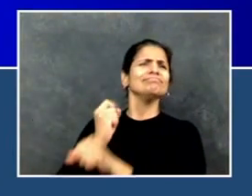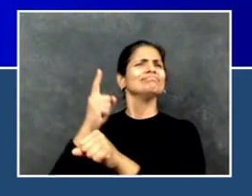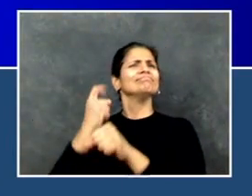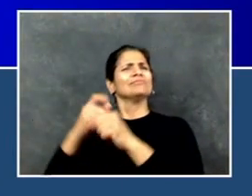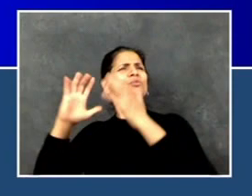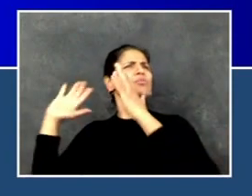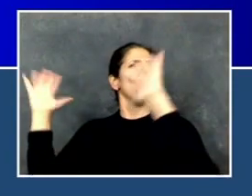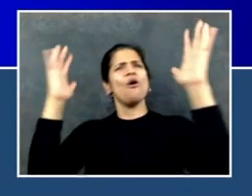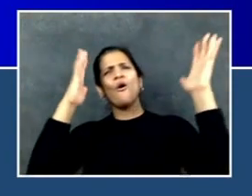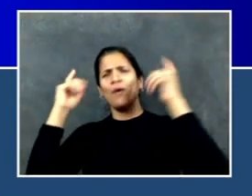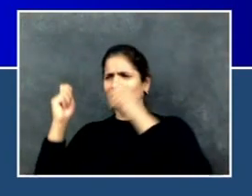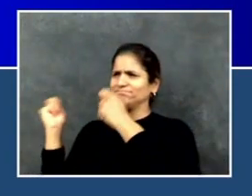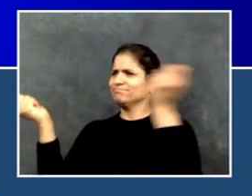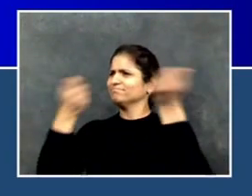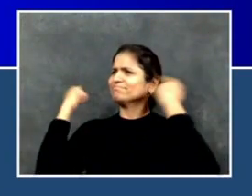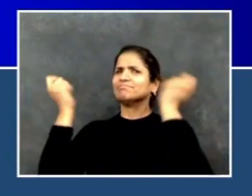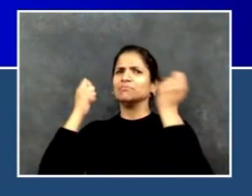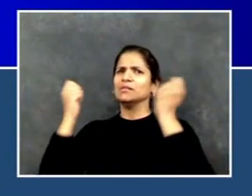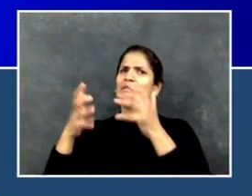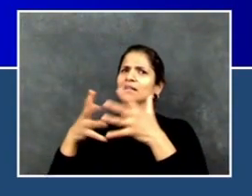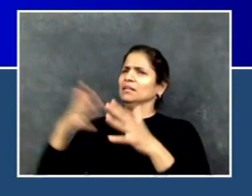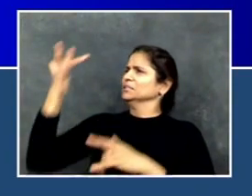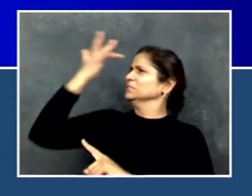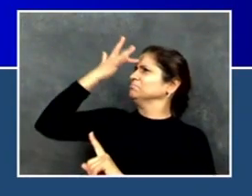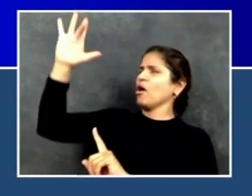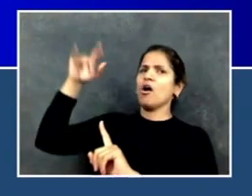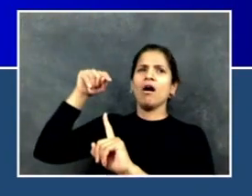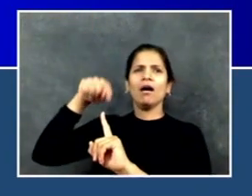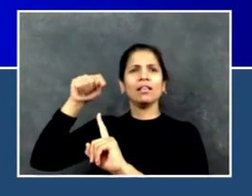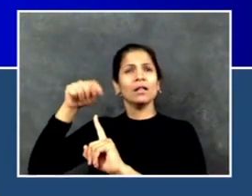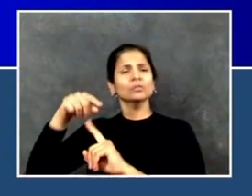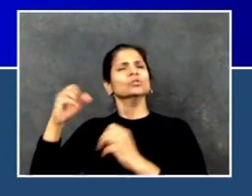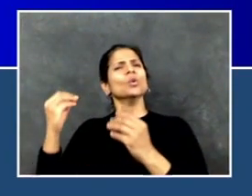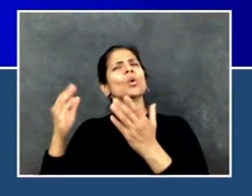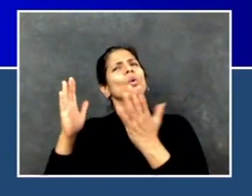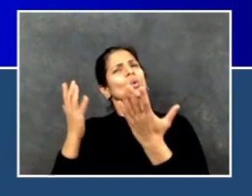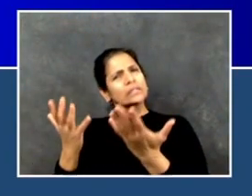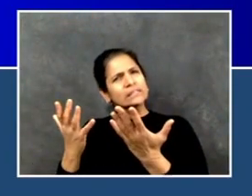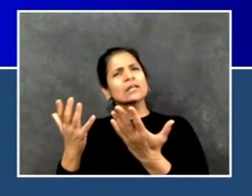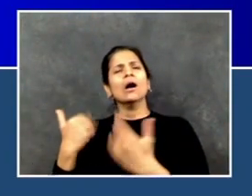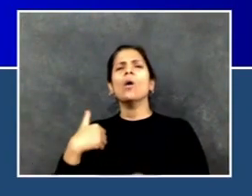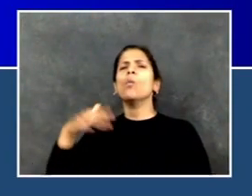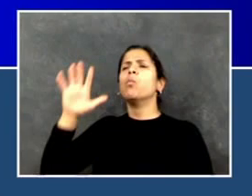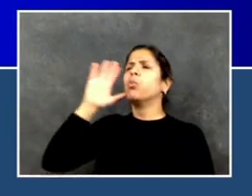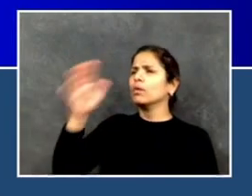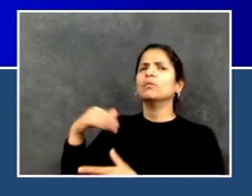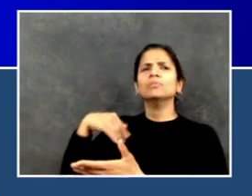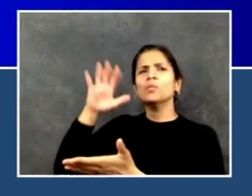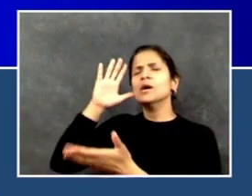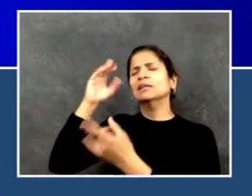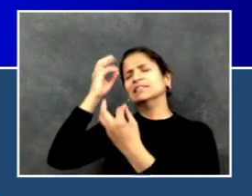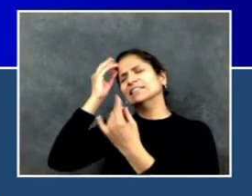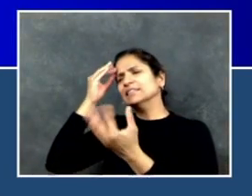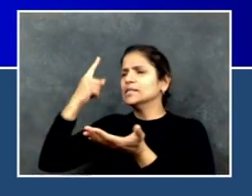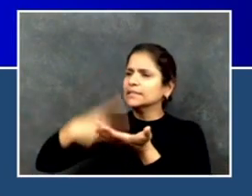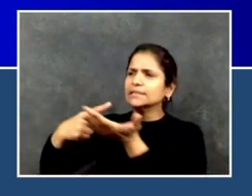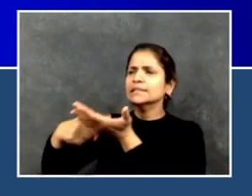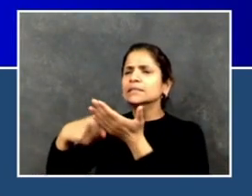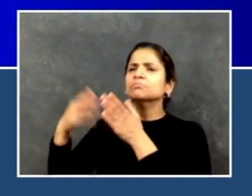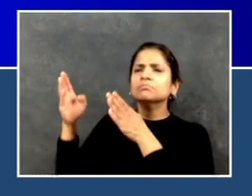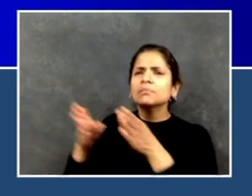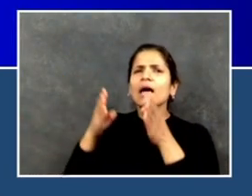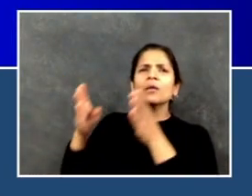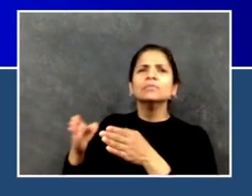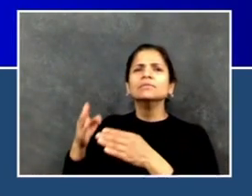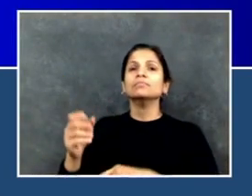we'll have a lot more to say on that as we get closer. But a profound thanks to everyone at Macy's. No one would have blamed them if